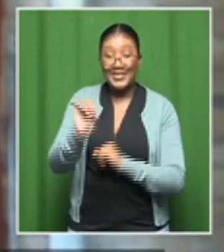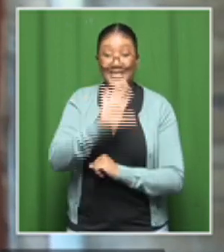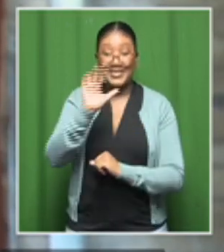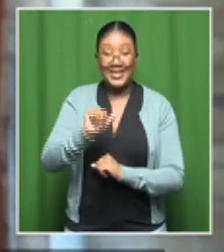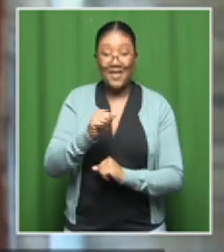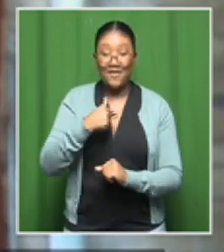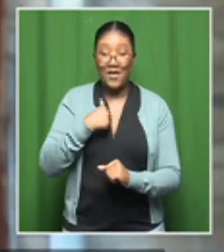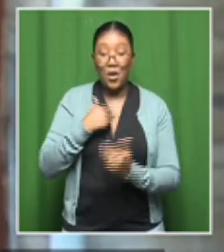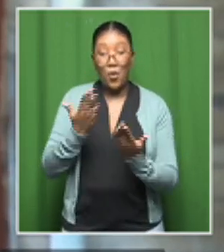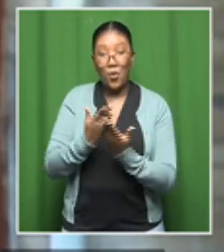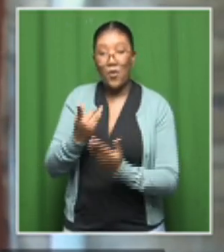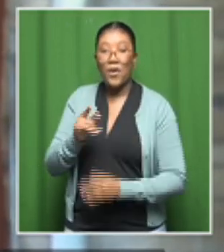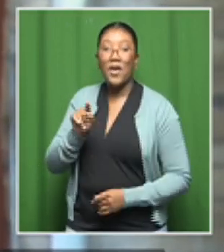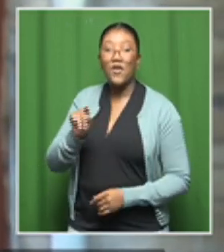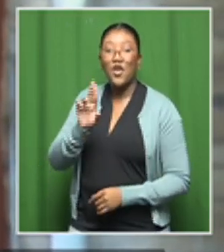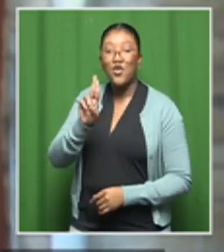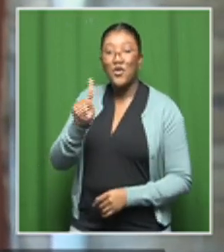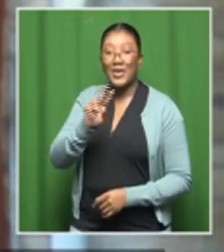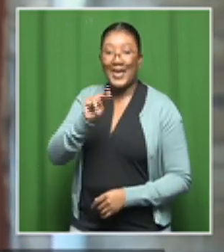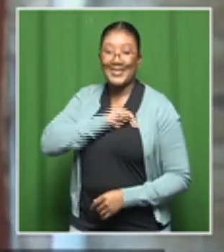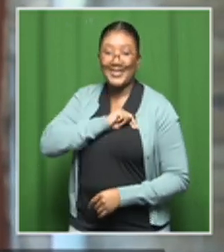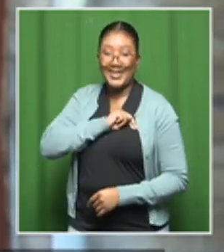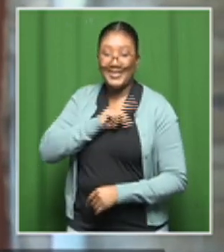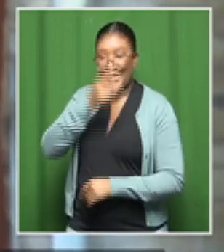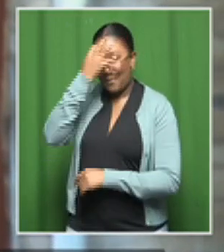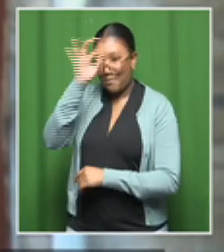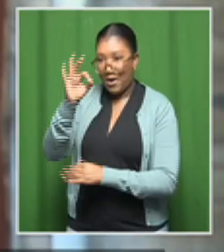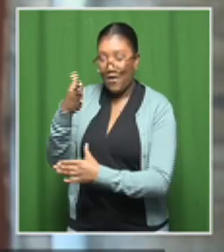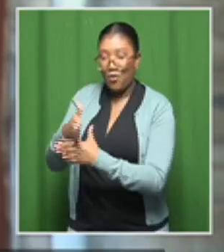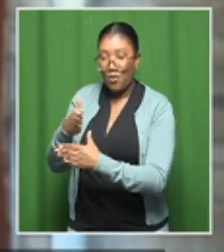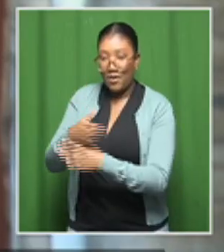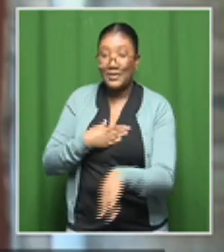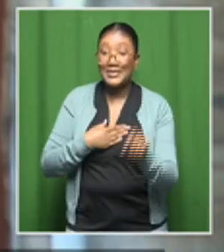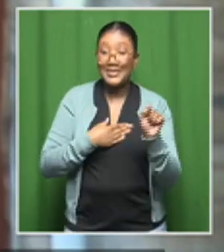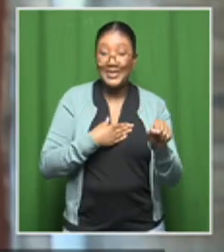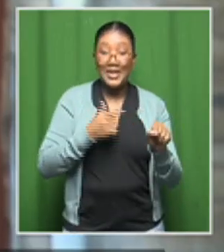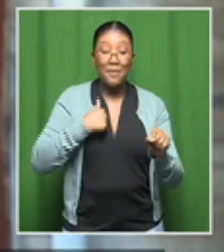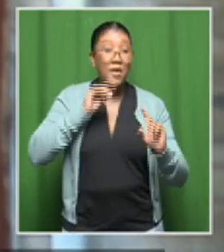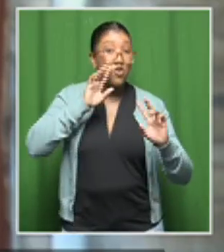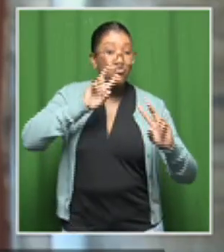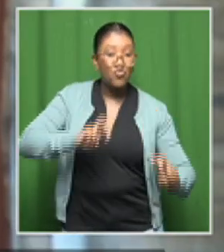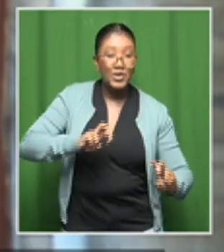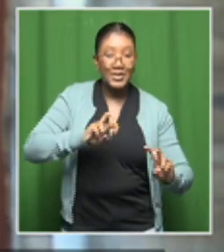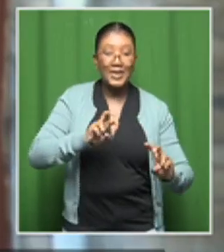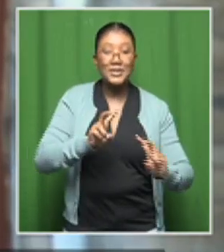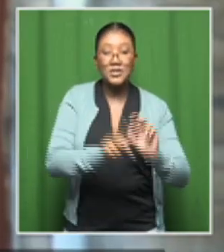at the University of Cozuna Natal and also a research associate at the University of Johannesburg.